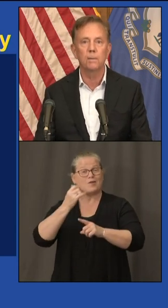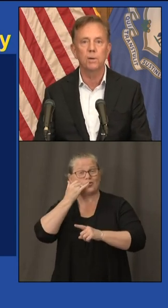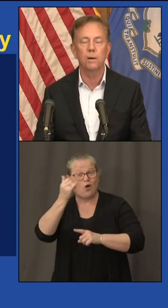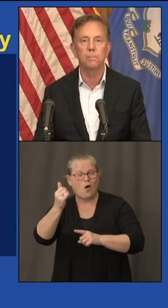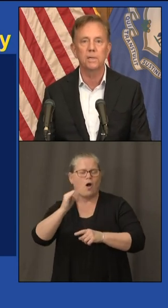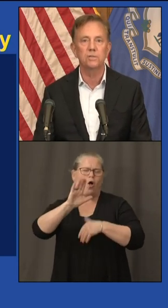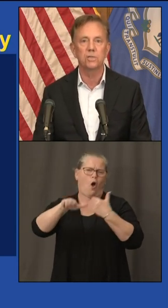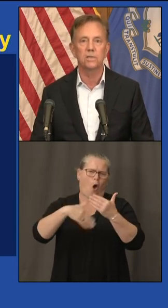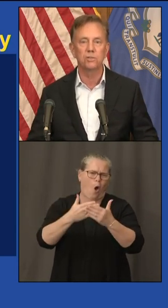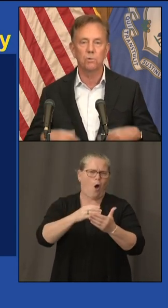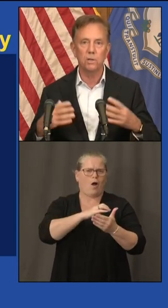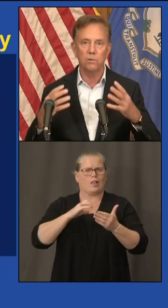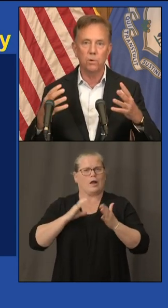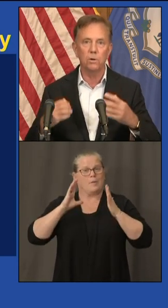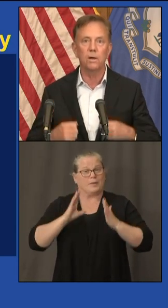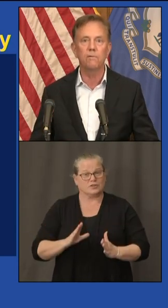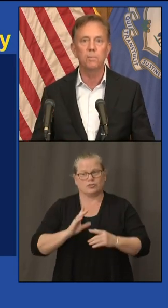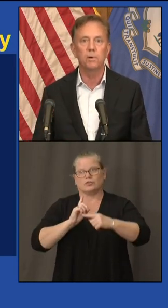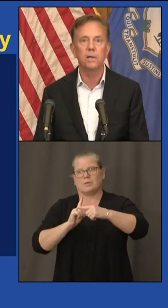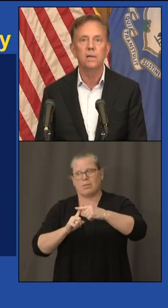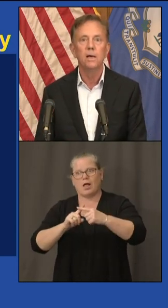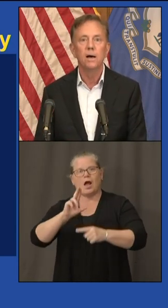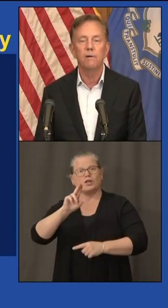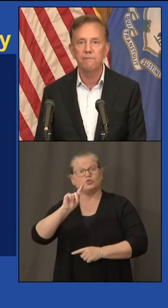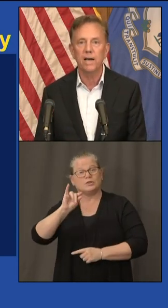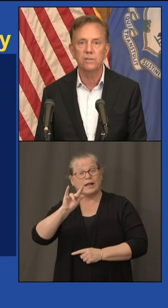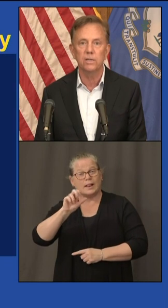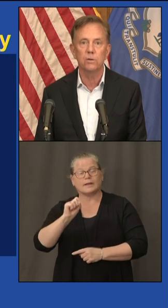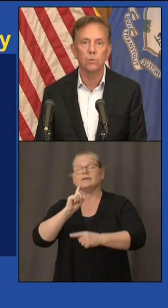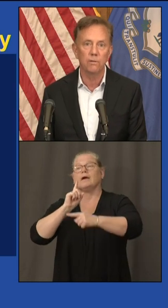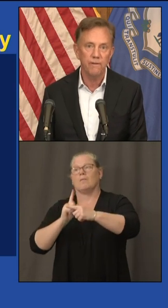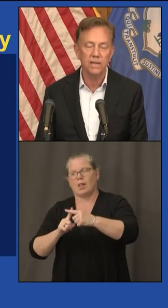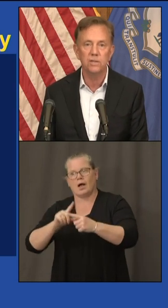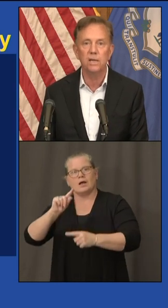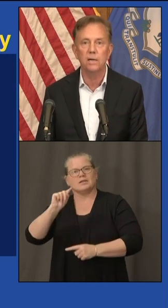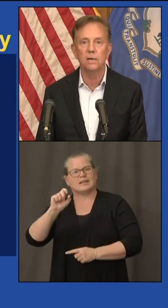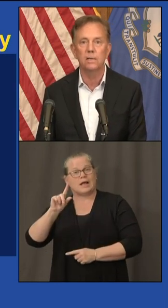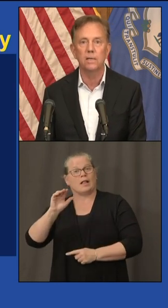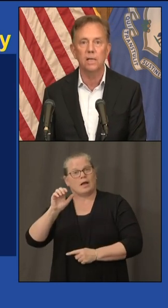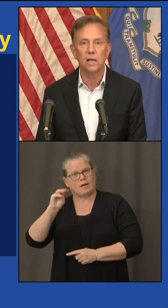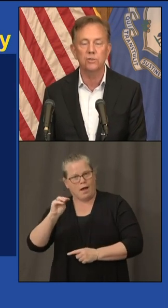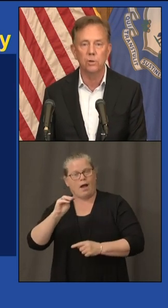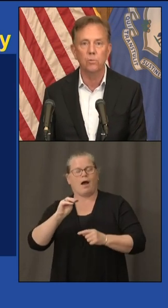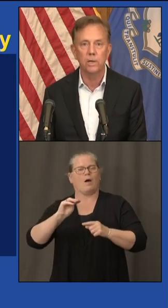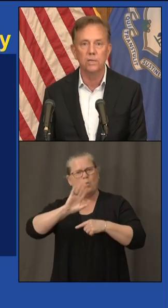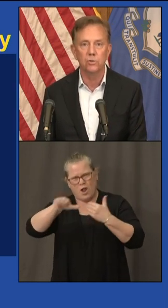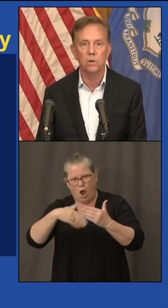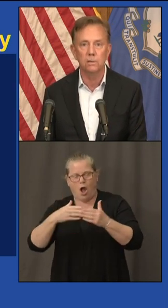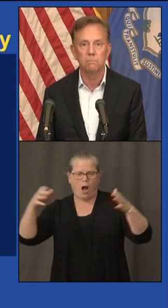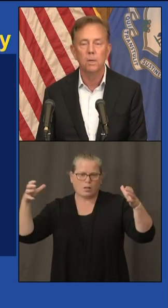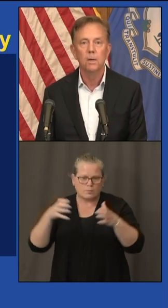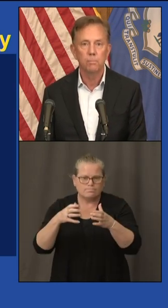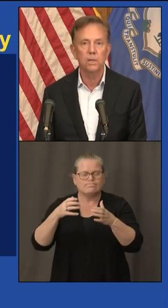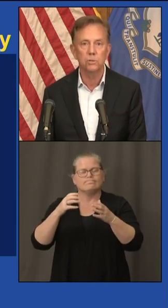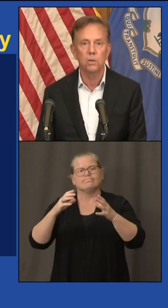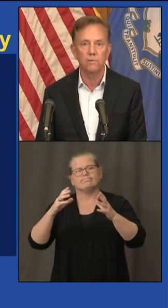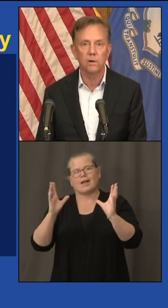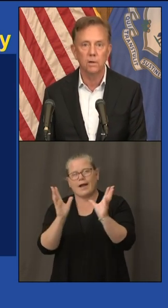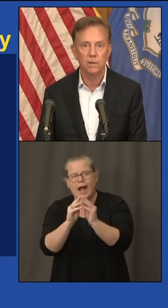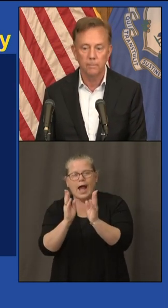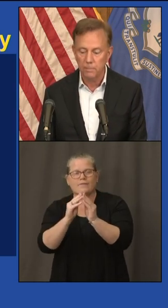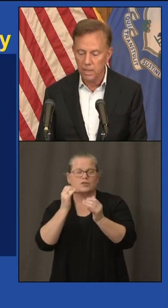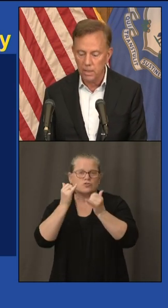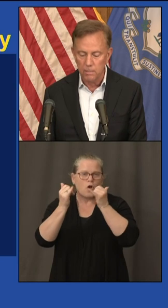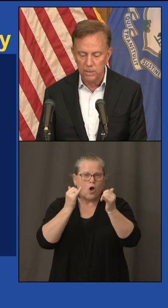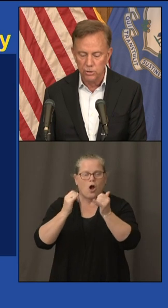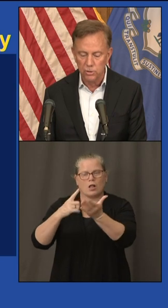telecom companies it's really where everybody affected or affecting uh the electric grid is on plus all of